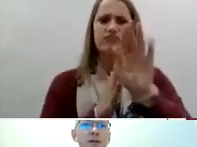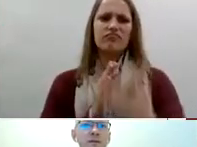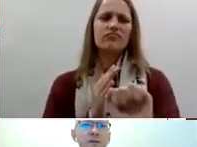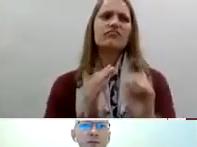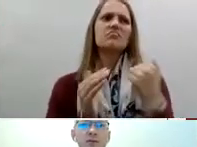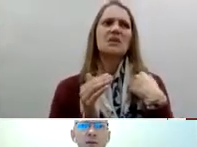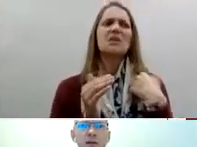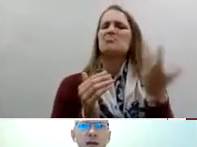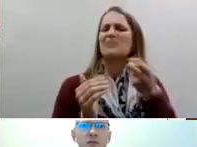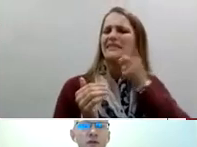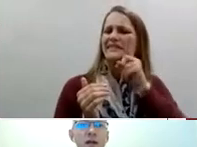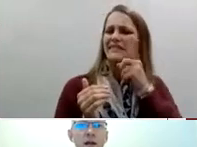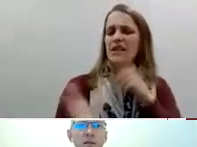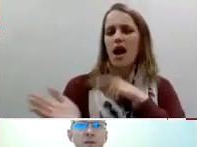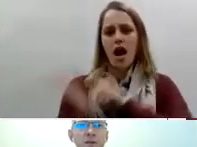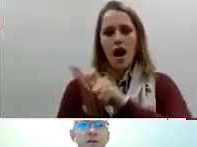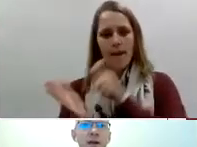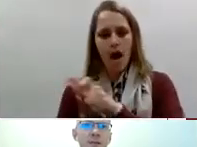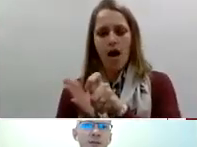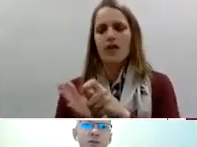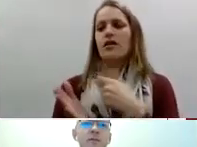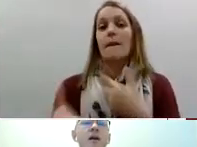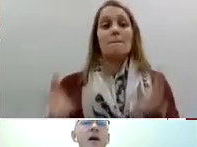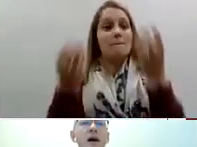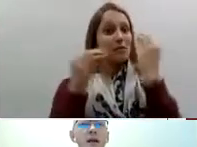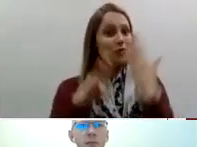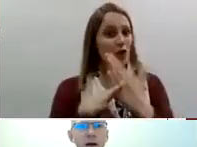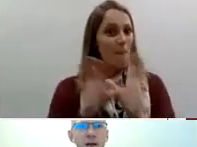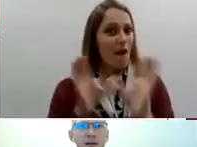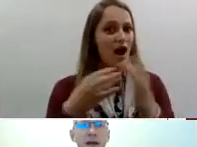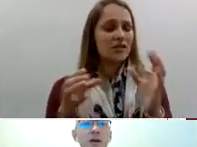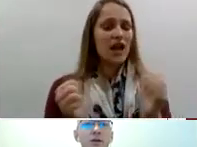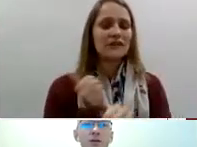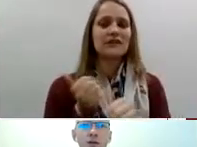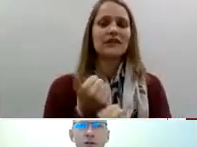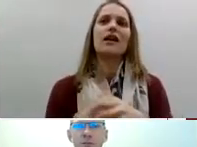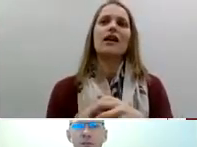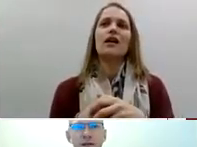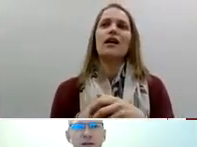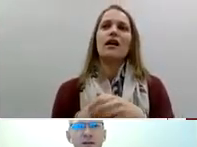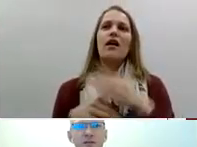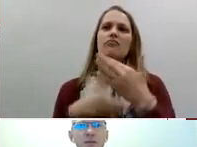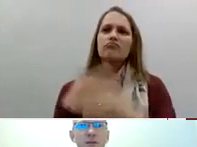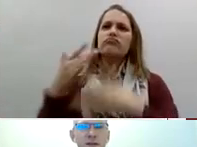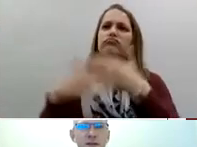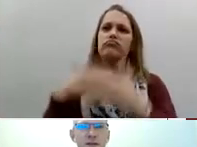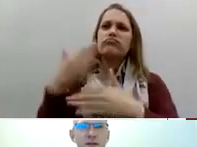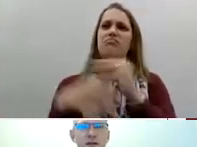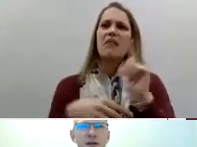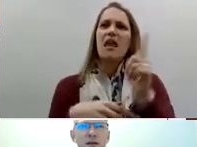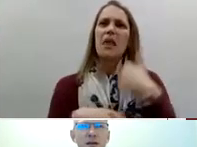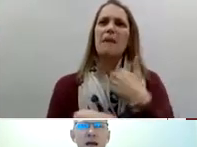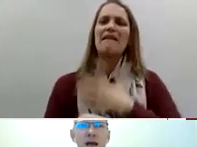on the deaf children and really help them to develop so I applied and I got the job as a classroom assistant